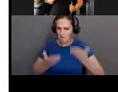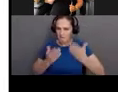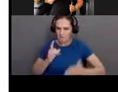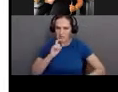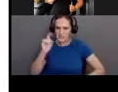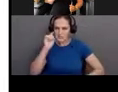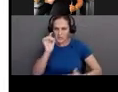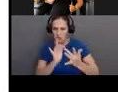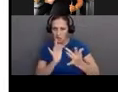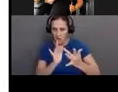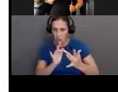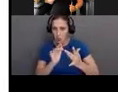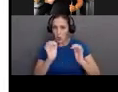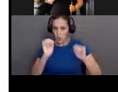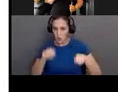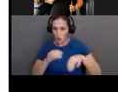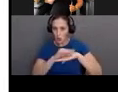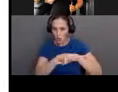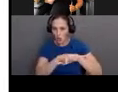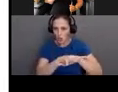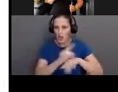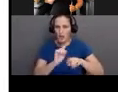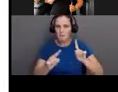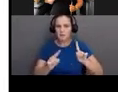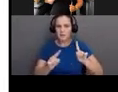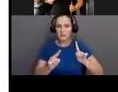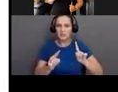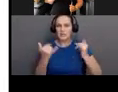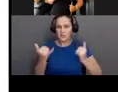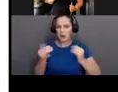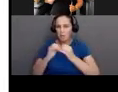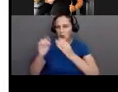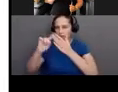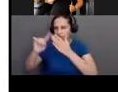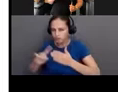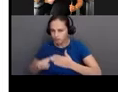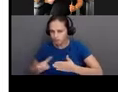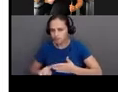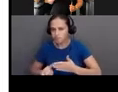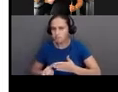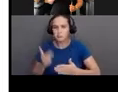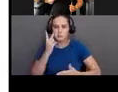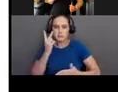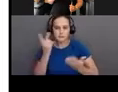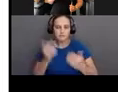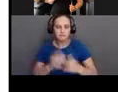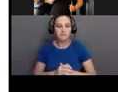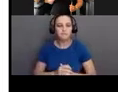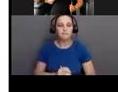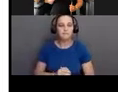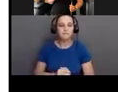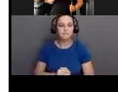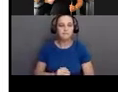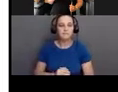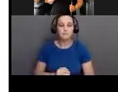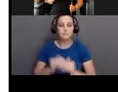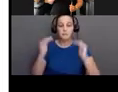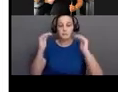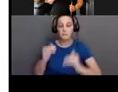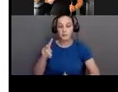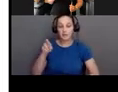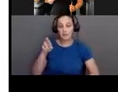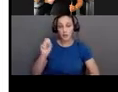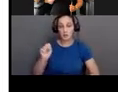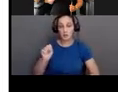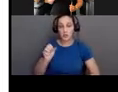way that pregnant women are catching this, and more research is definitely needed. So the virus also can be transmitted from mother to